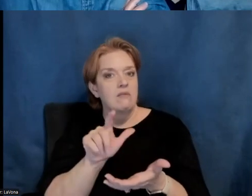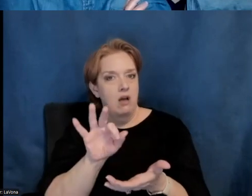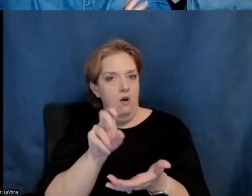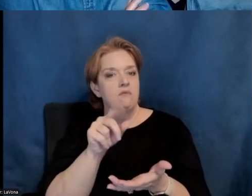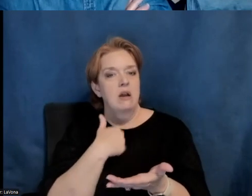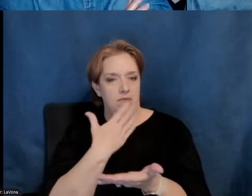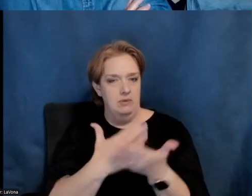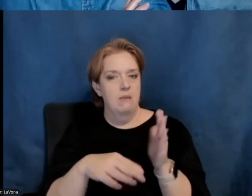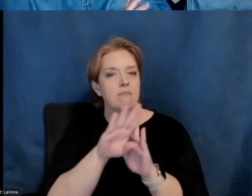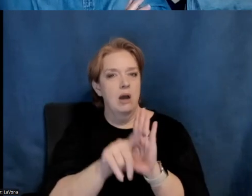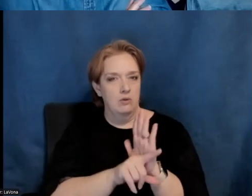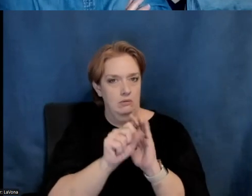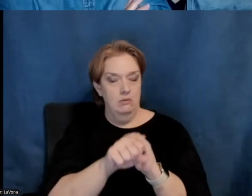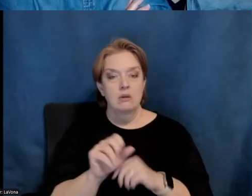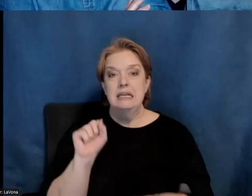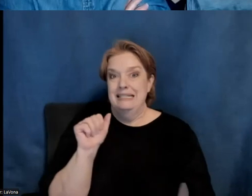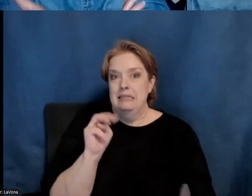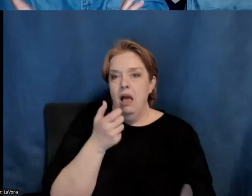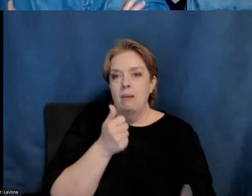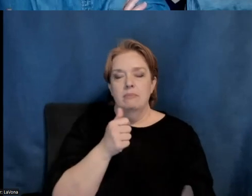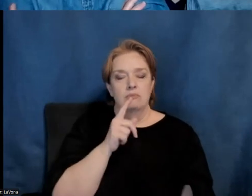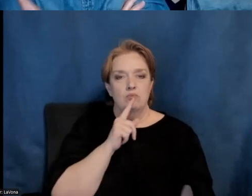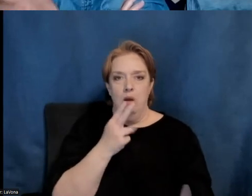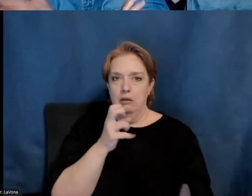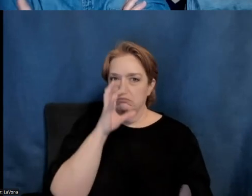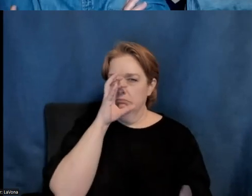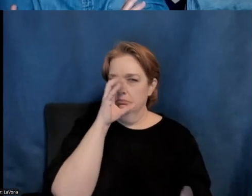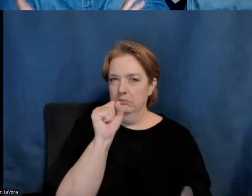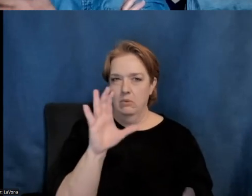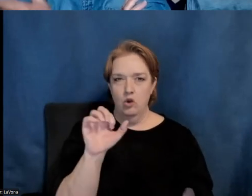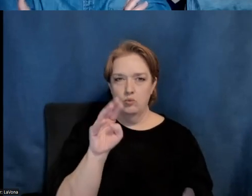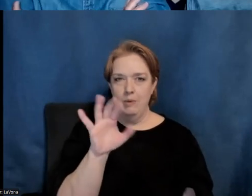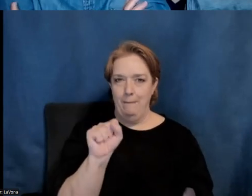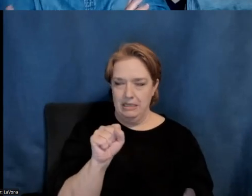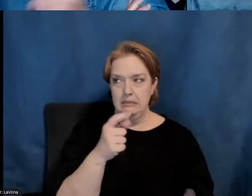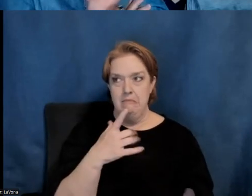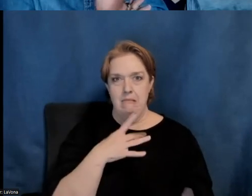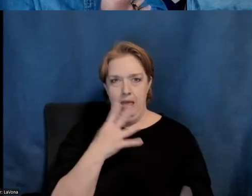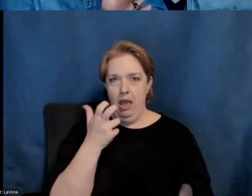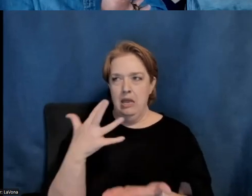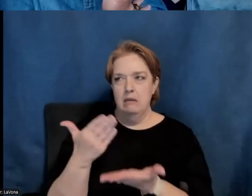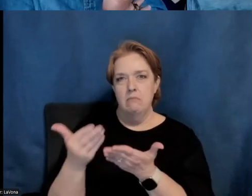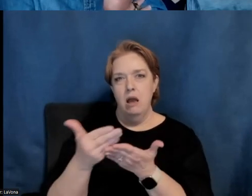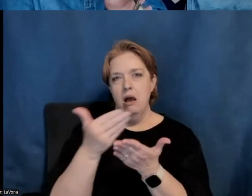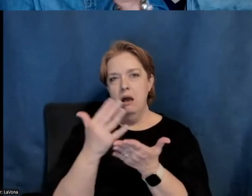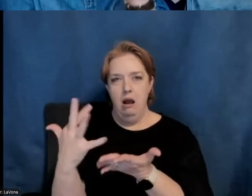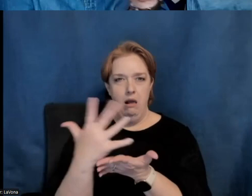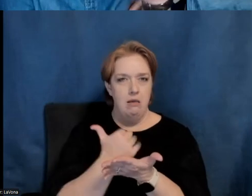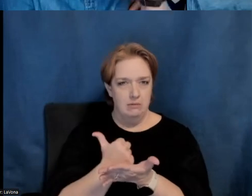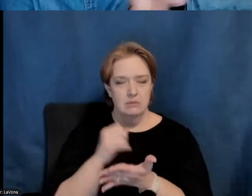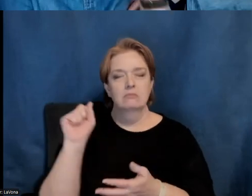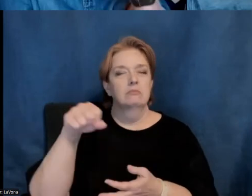in ceramics. Sam did love ceramics, uh, and collected a lot, uh, and, and, and, you know, um,